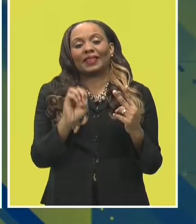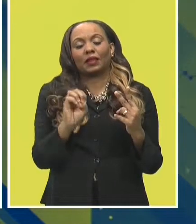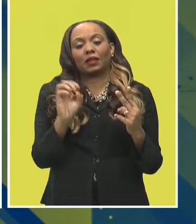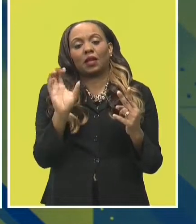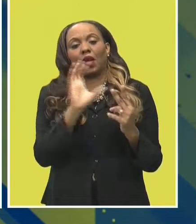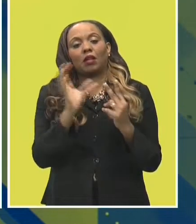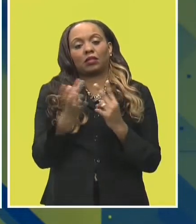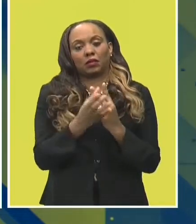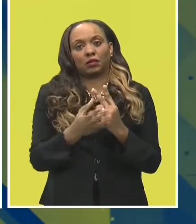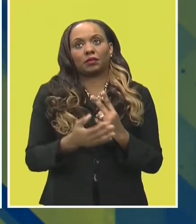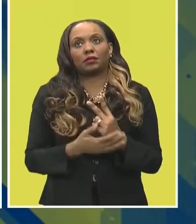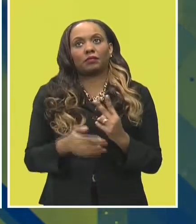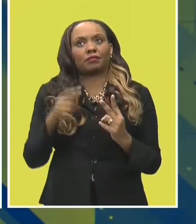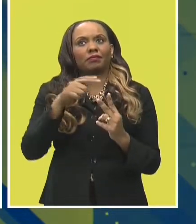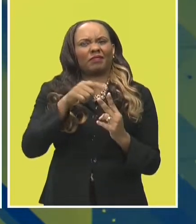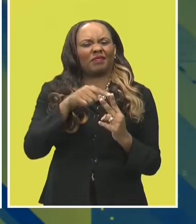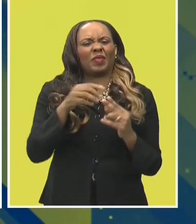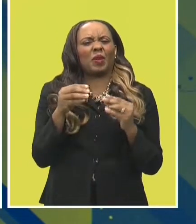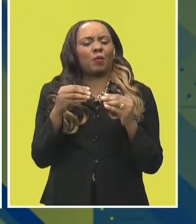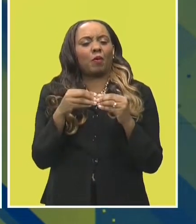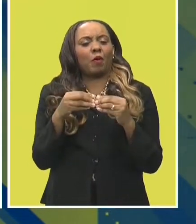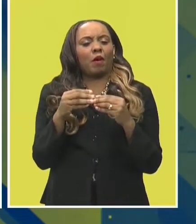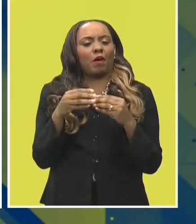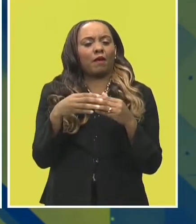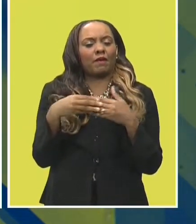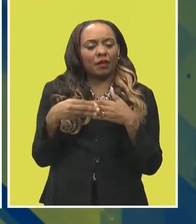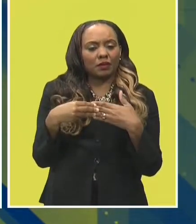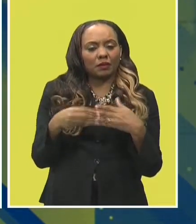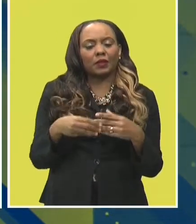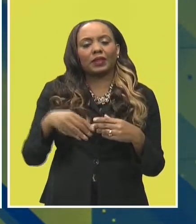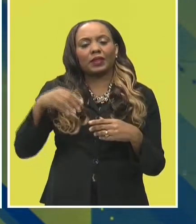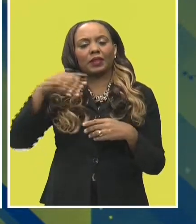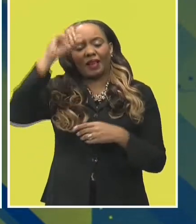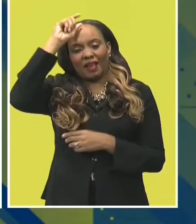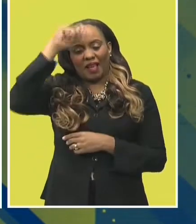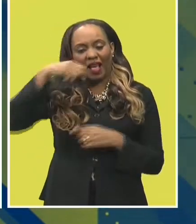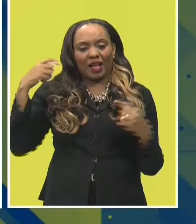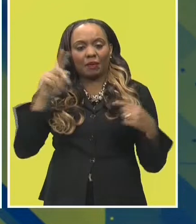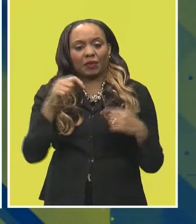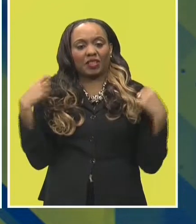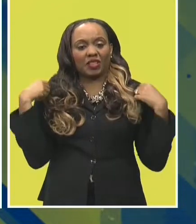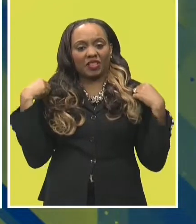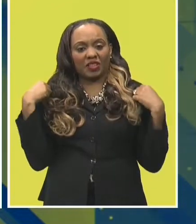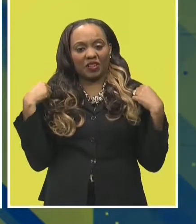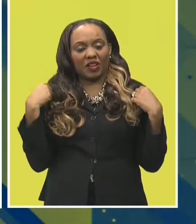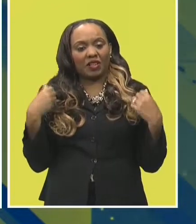Oddboy is our more flexible brand, so we have t-shirts, caps, slippers, hoodies,